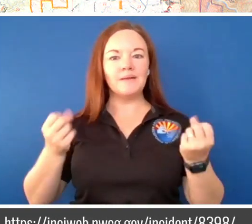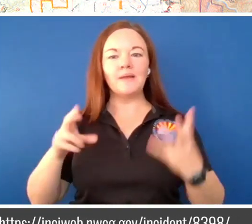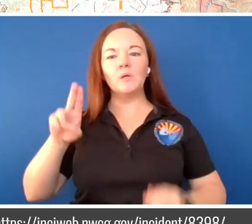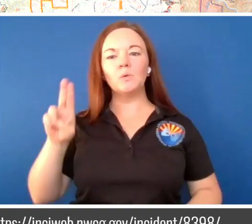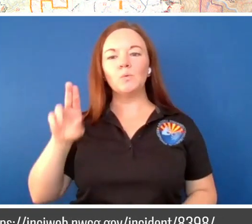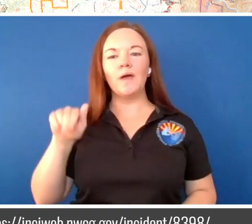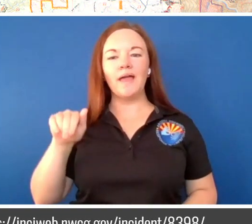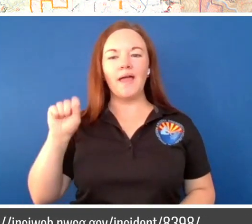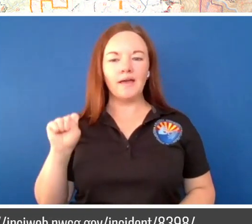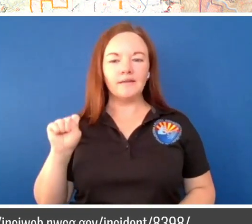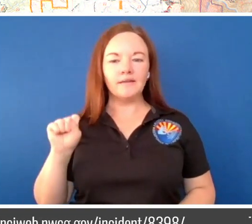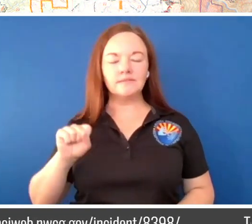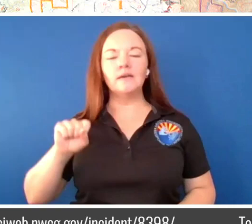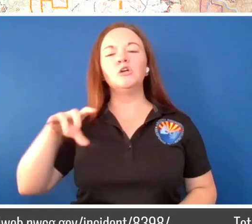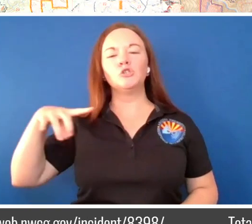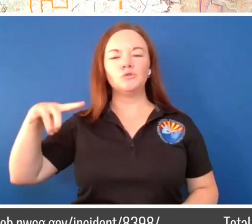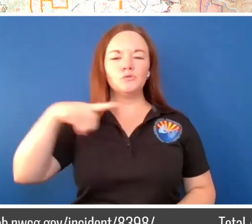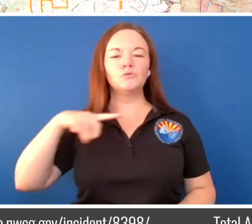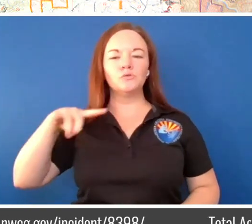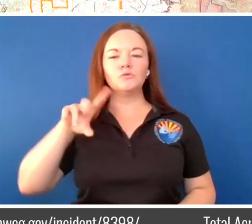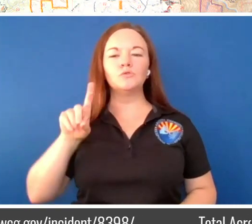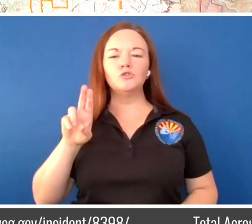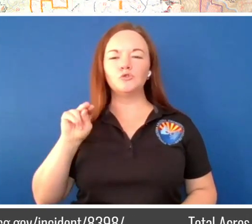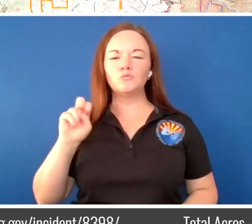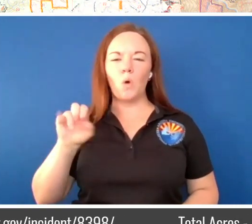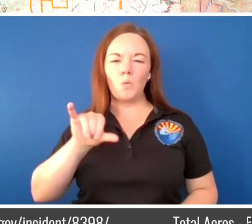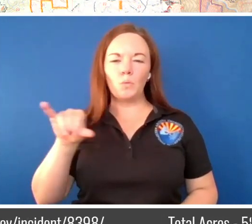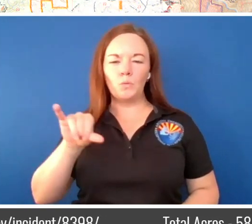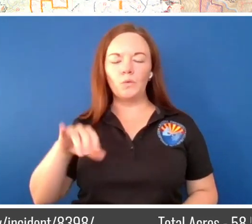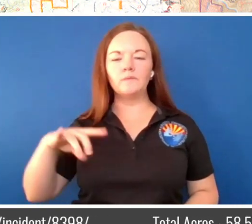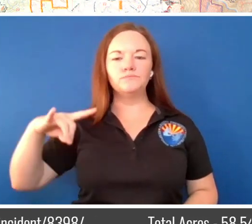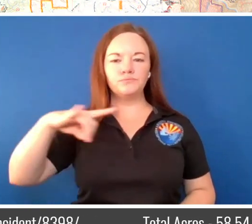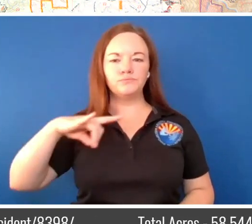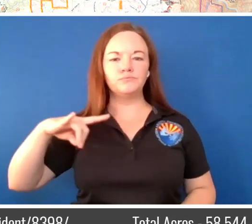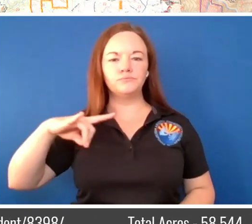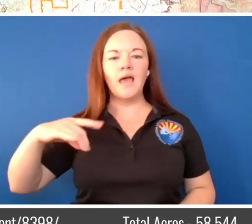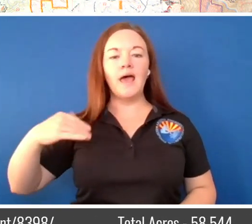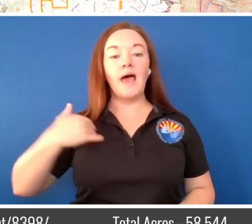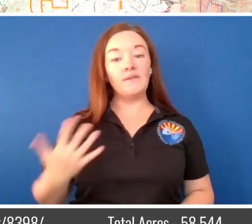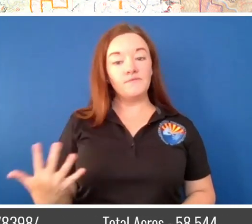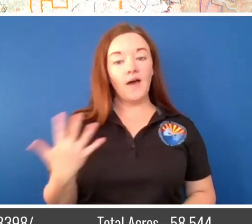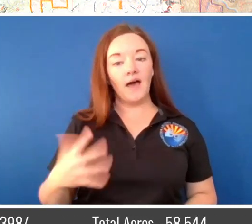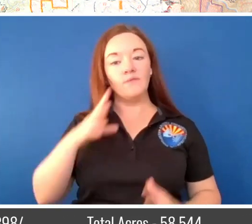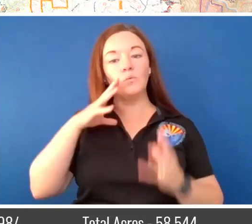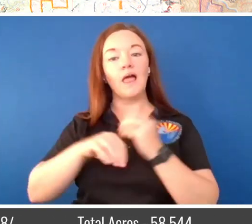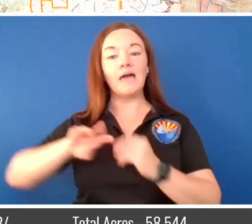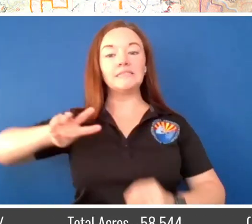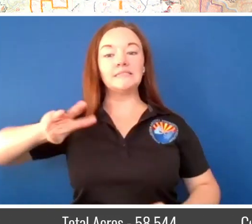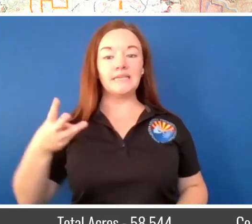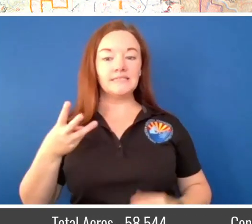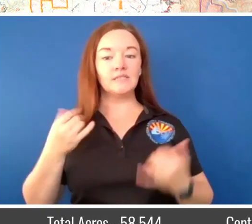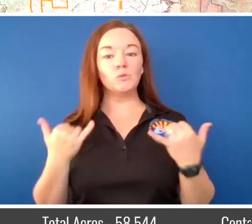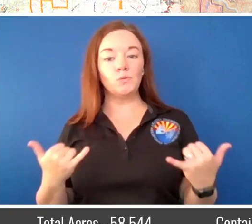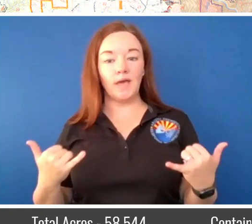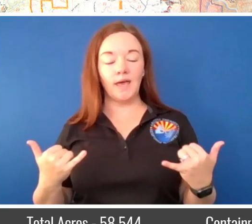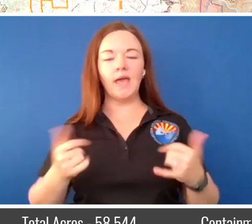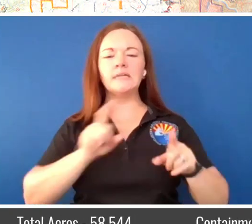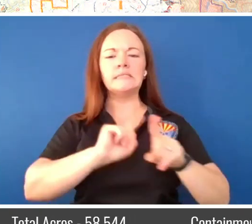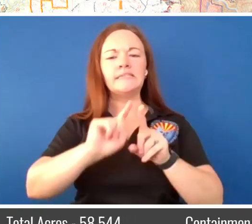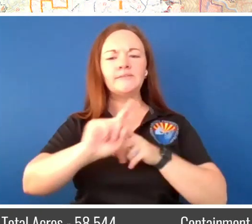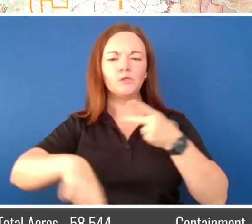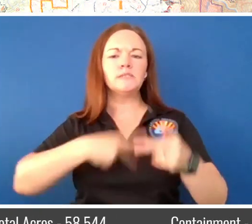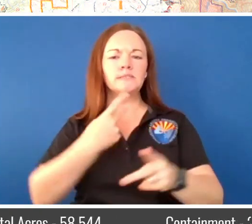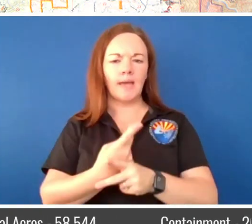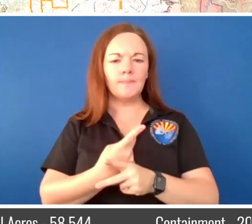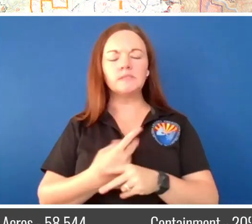incident. Right now, we have five. We're getting a sixth one in today, and there's a variety of different types there.